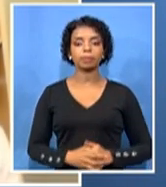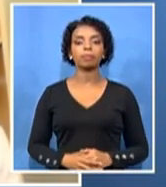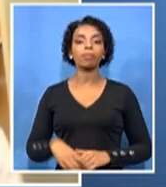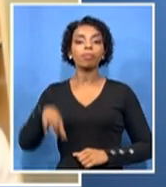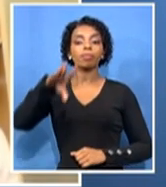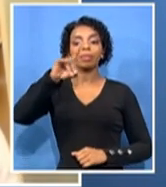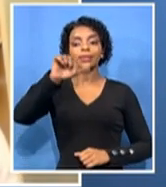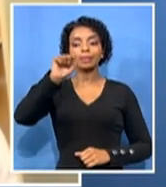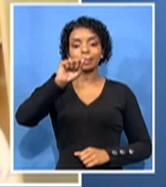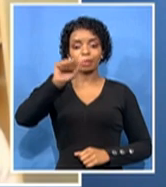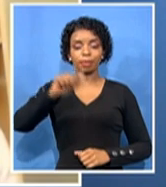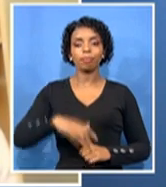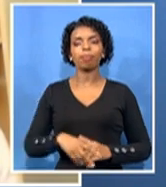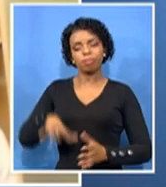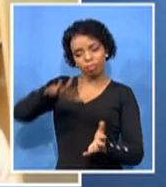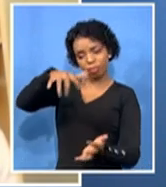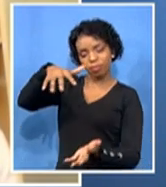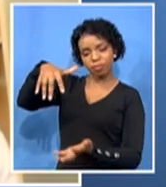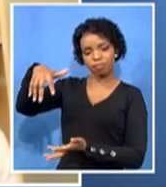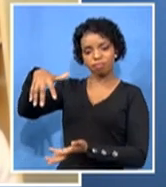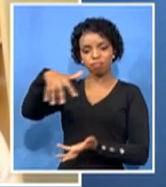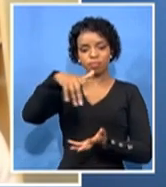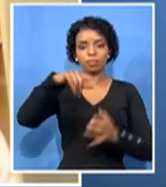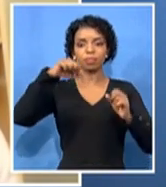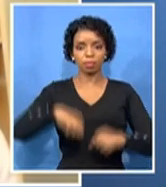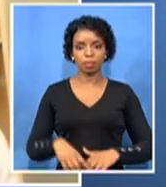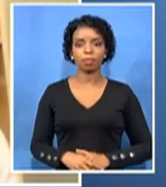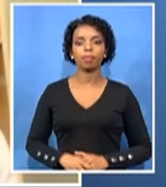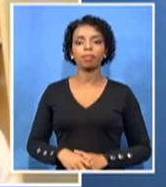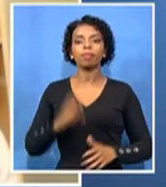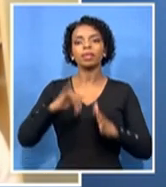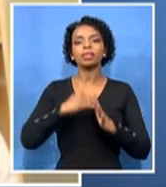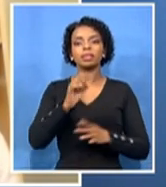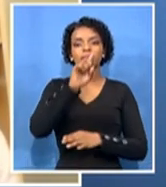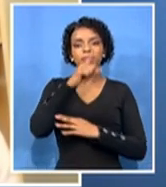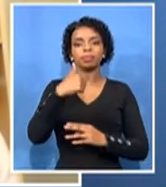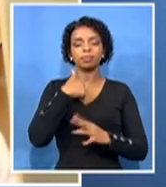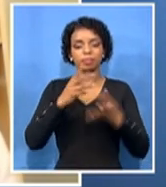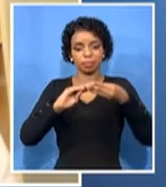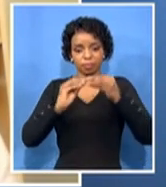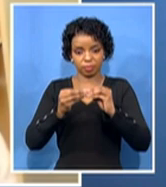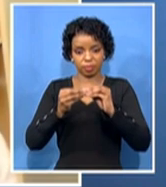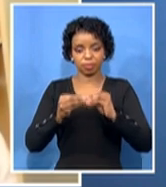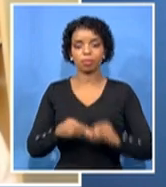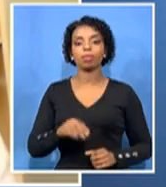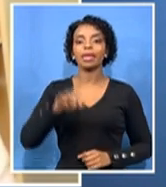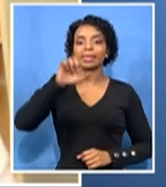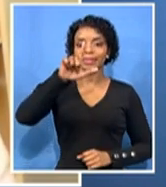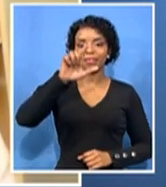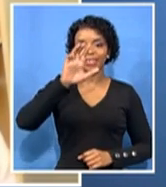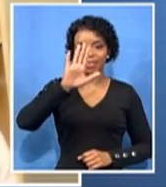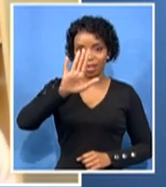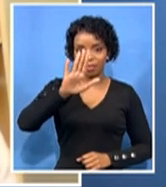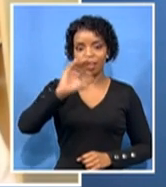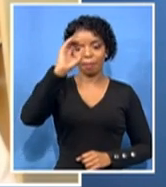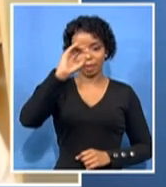first of all, just to make a few corrections, we are on 75% accuracy and perhaps not 90%. Apologies,